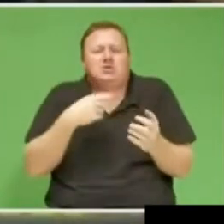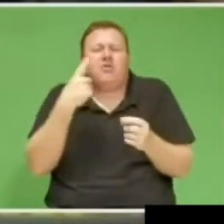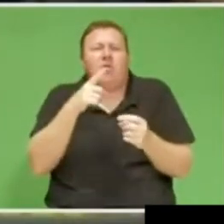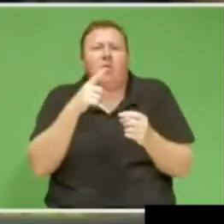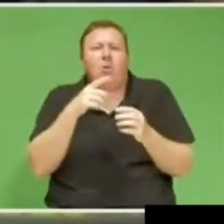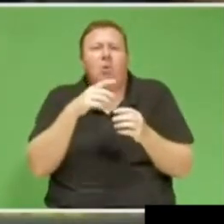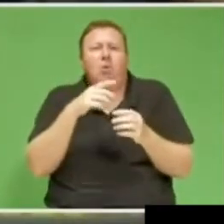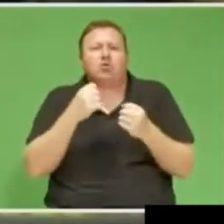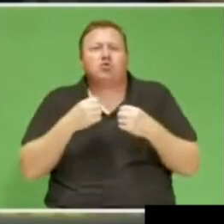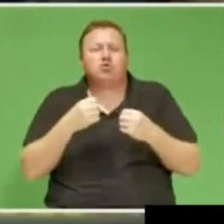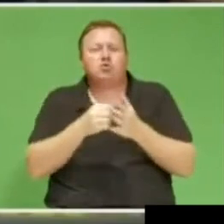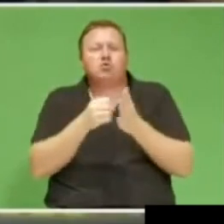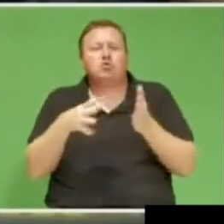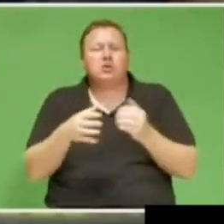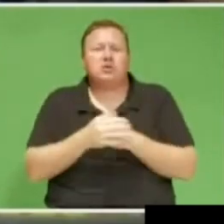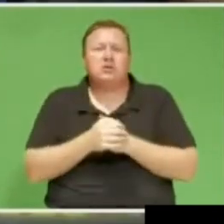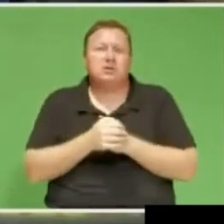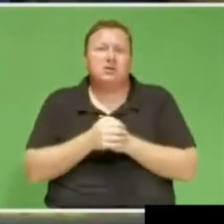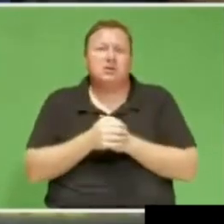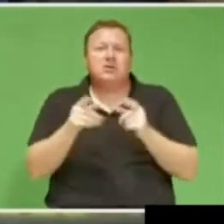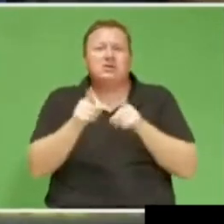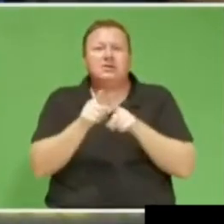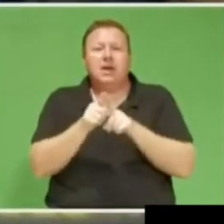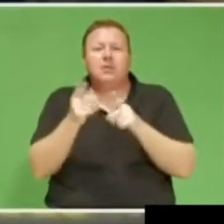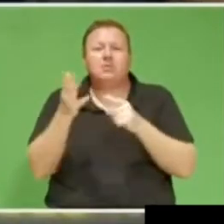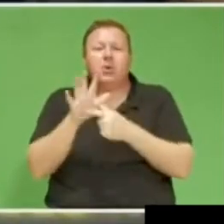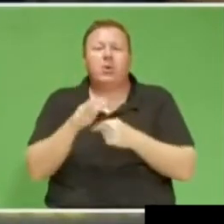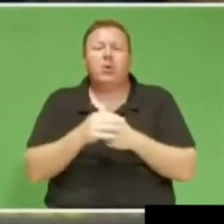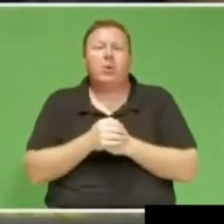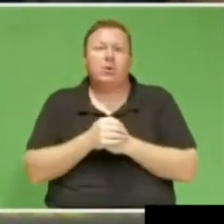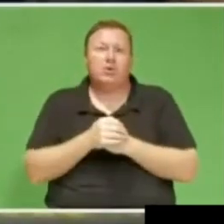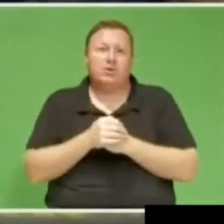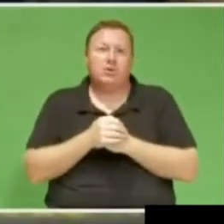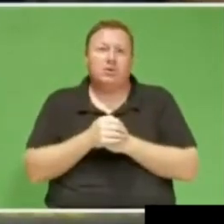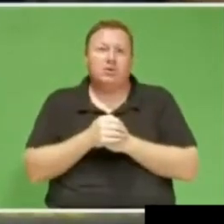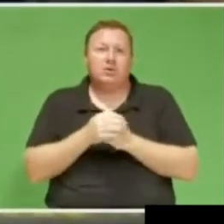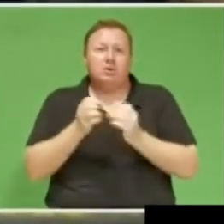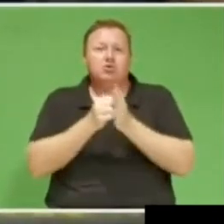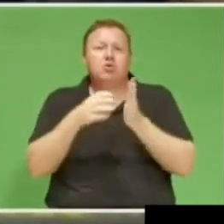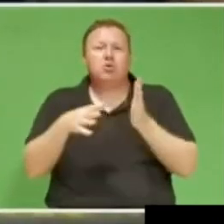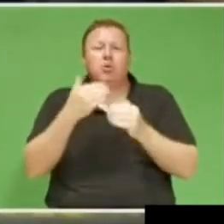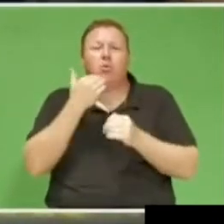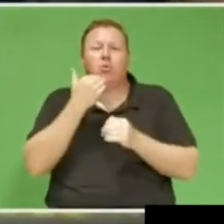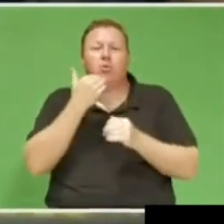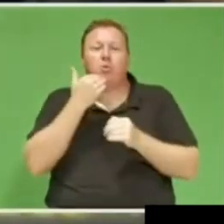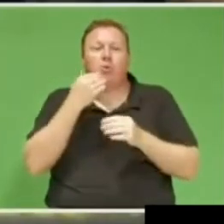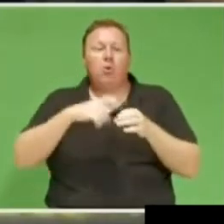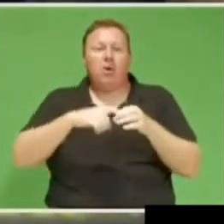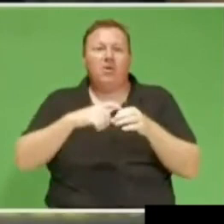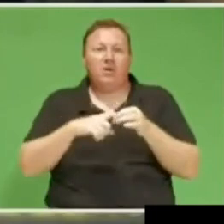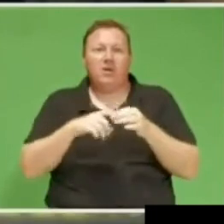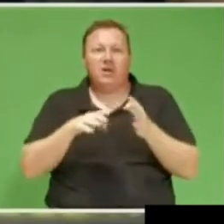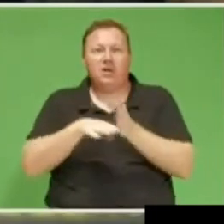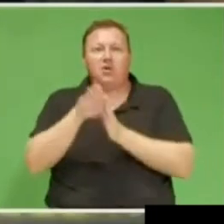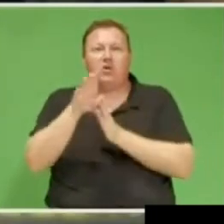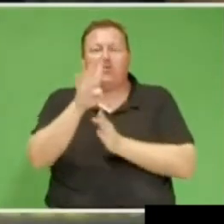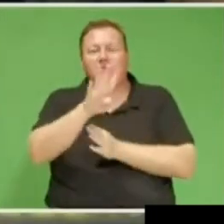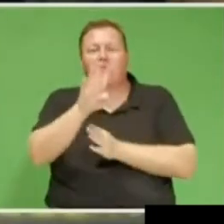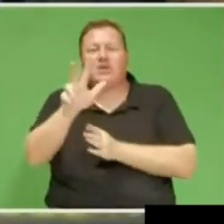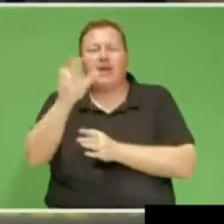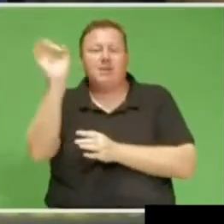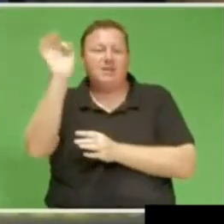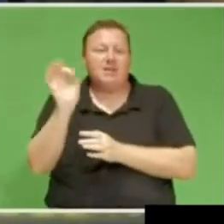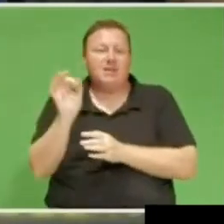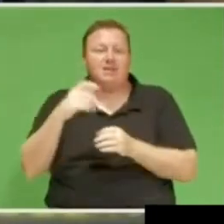in the same briefing it was indicated that the projected number of students who qualify for tivet boundaries will increase by 48